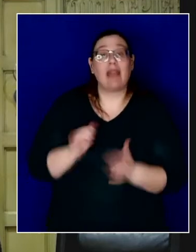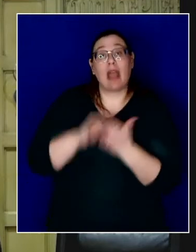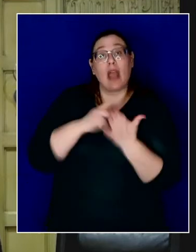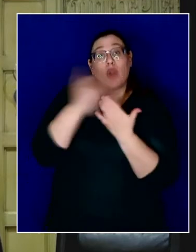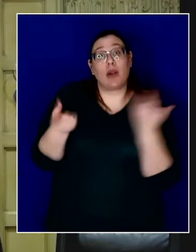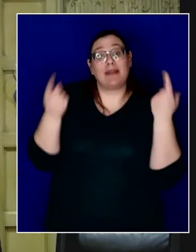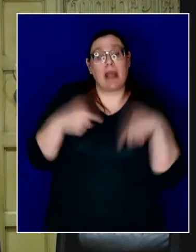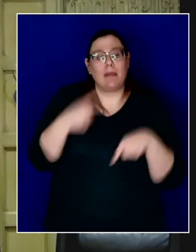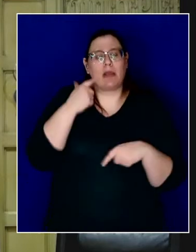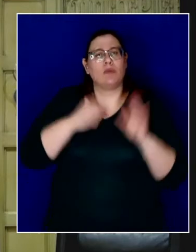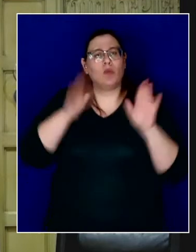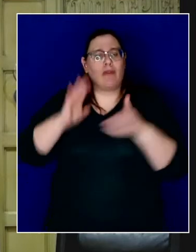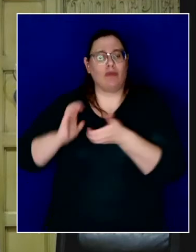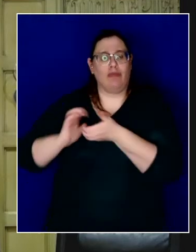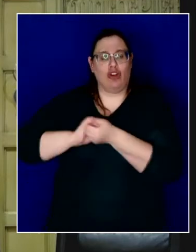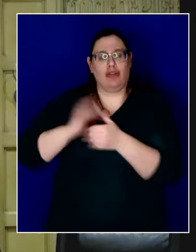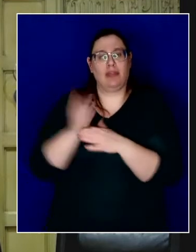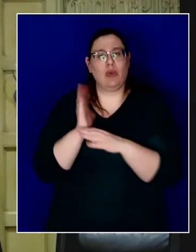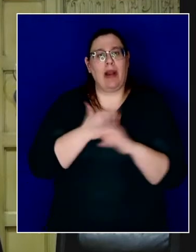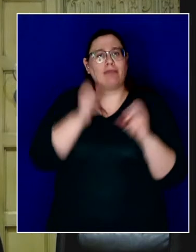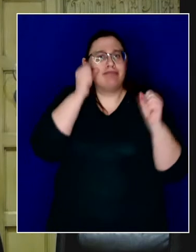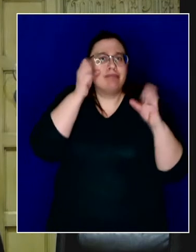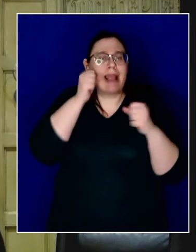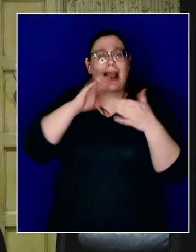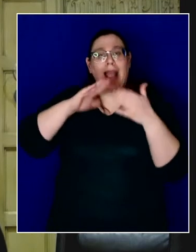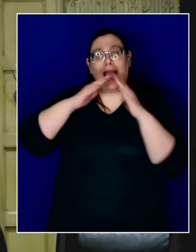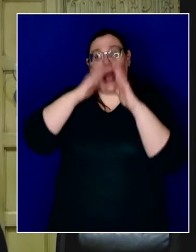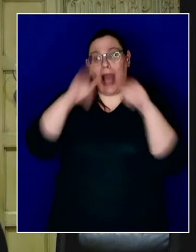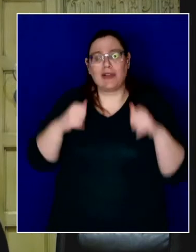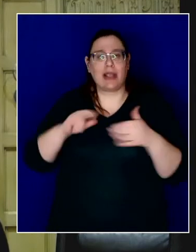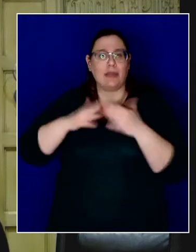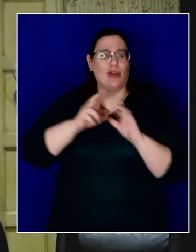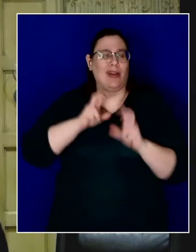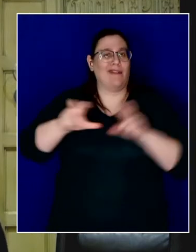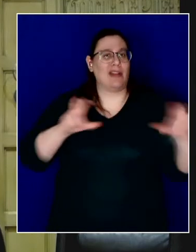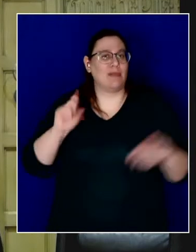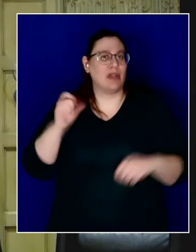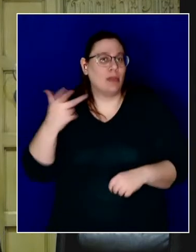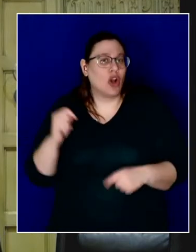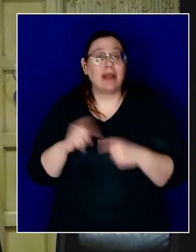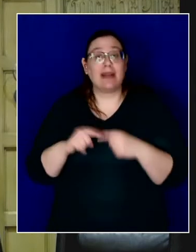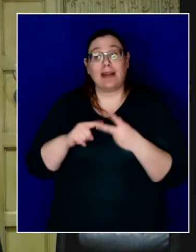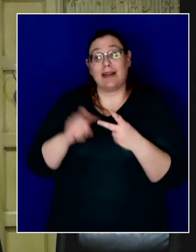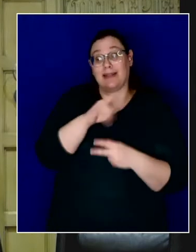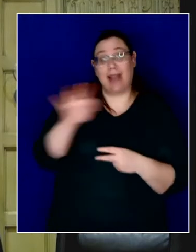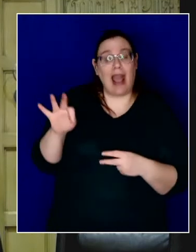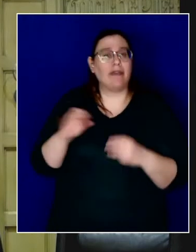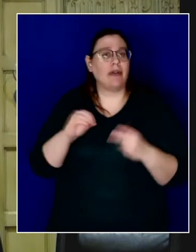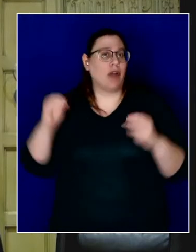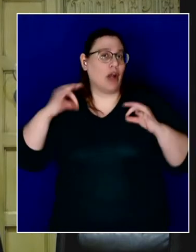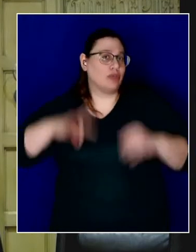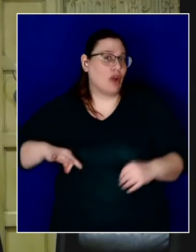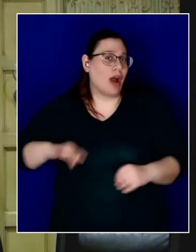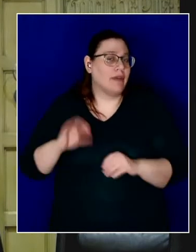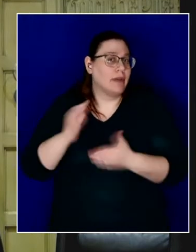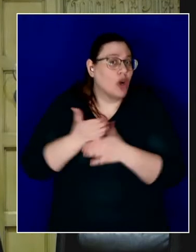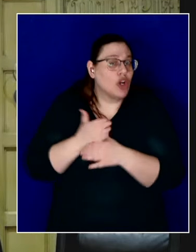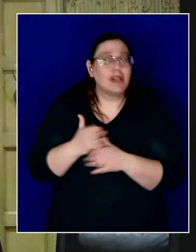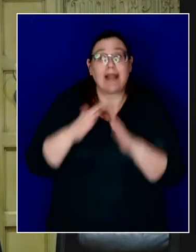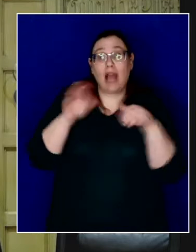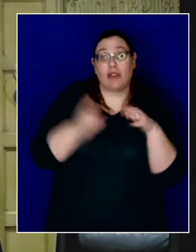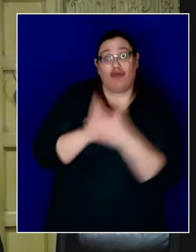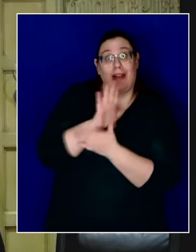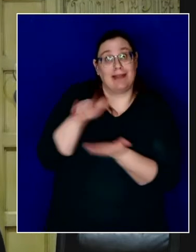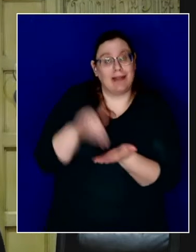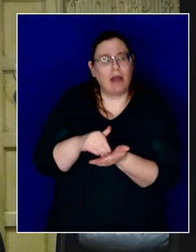partnership between our amazing housing and community investment department, our staff, our nonprofit partners at the Housing Rights Center, all brought